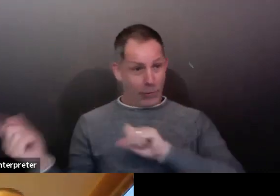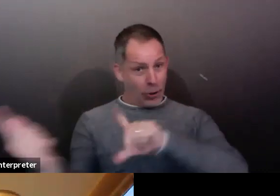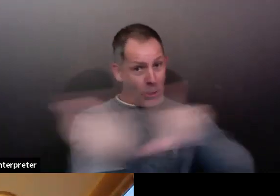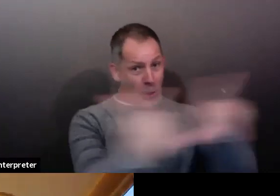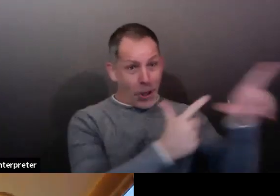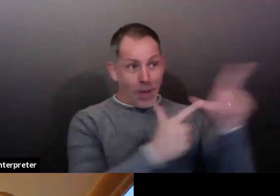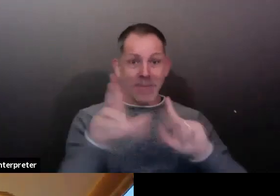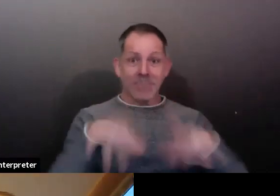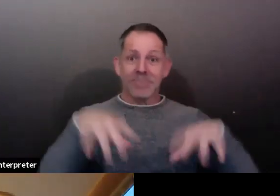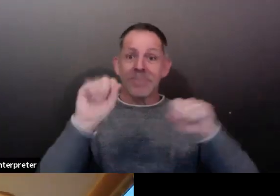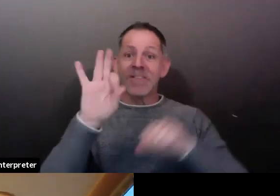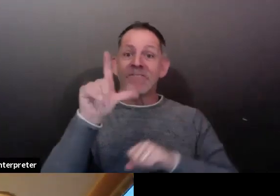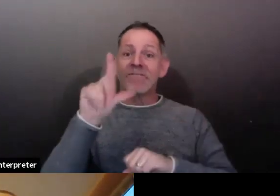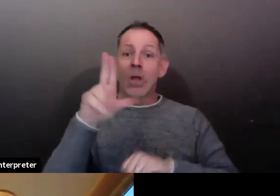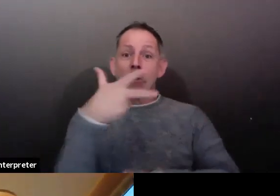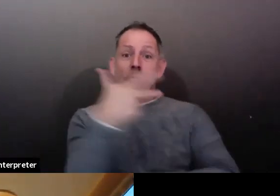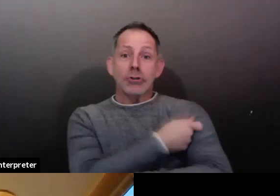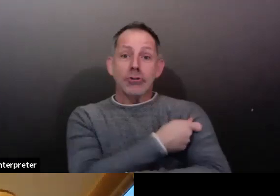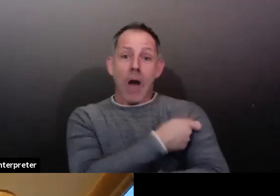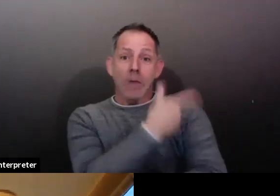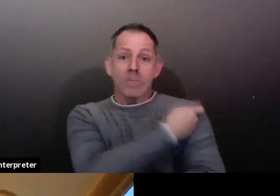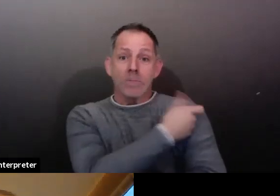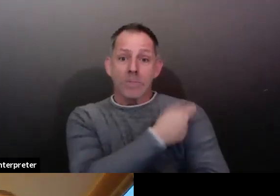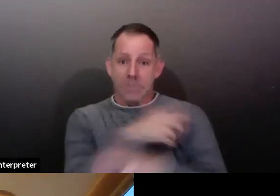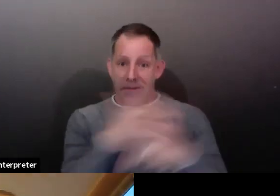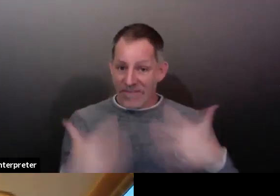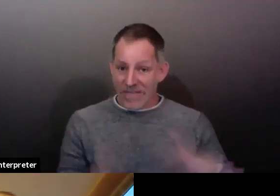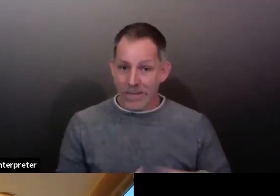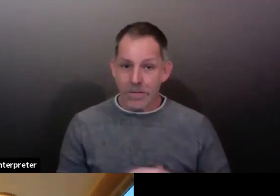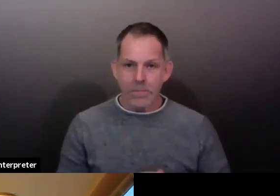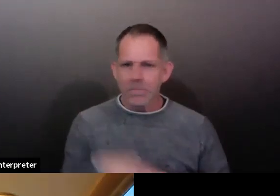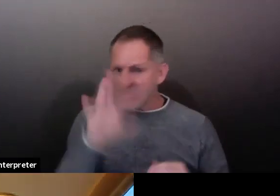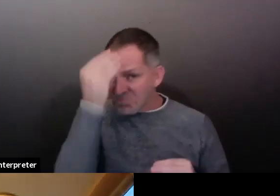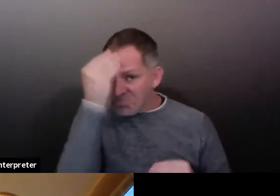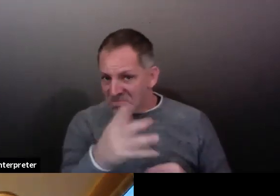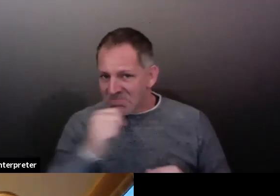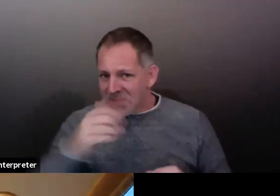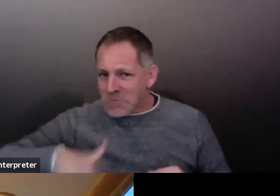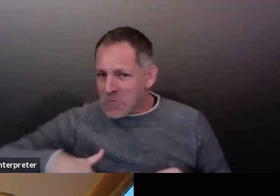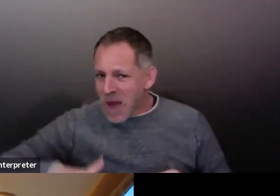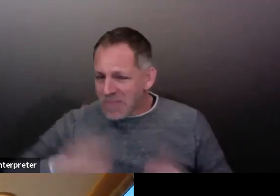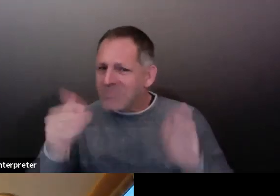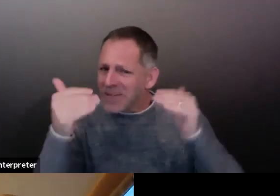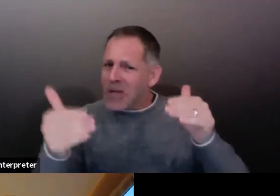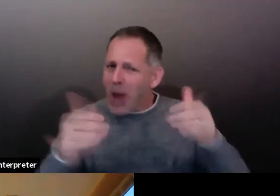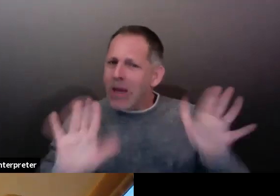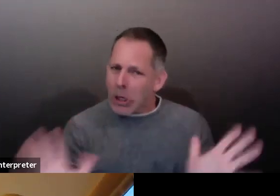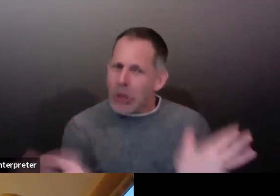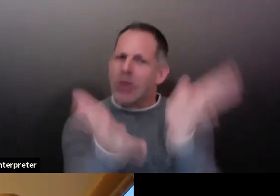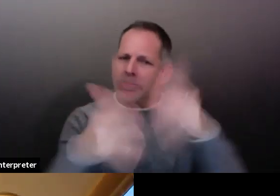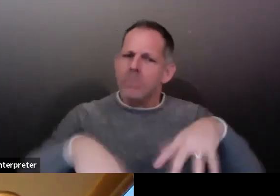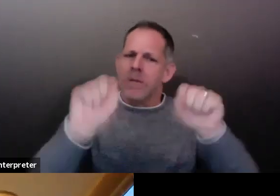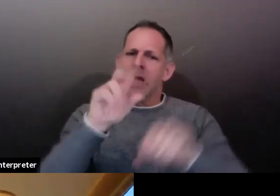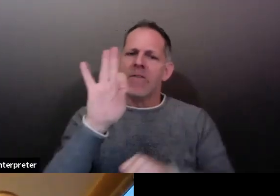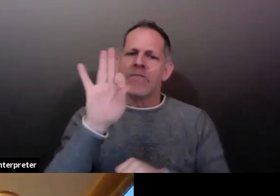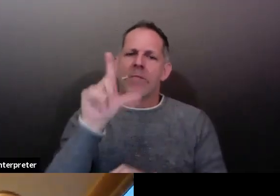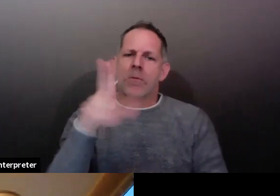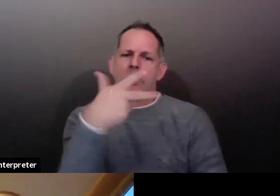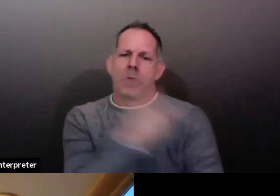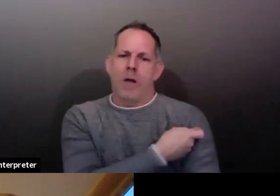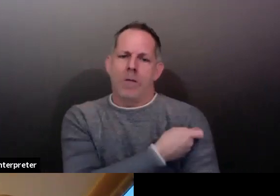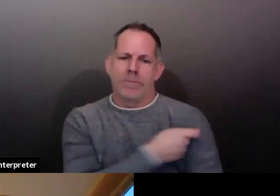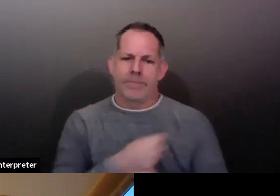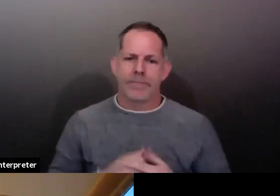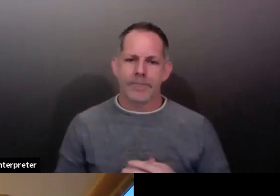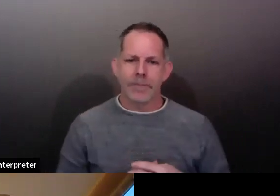late. So please do it. Having said that, there's limited to no influenza activity except for a few